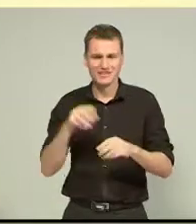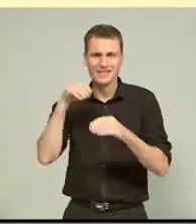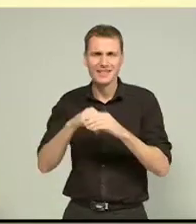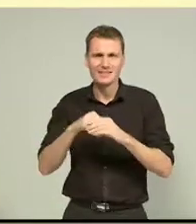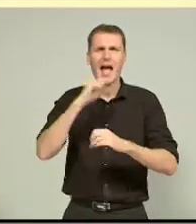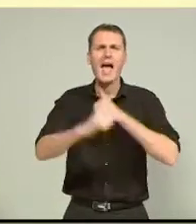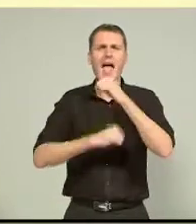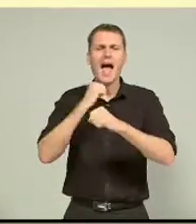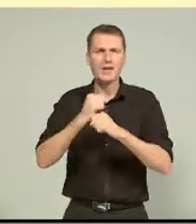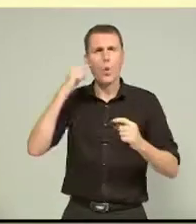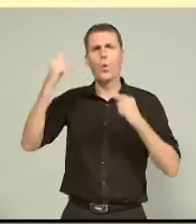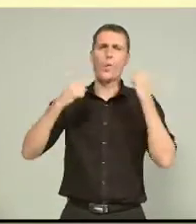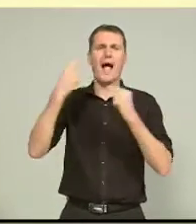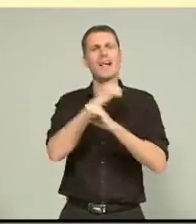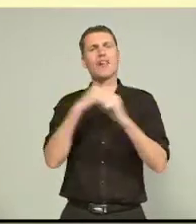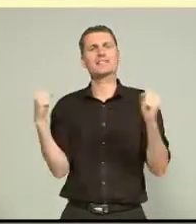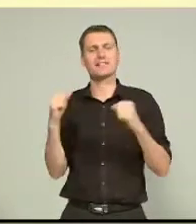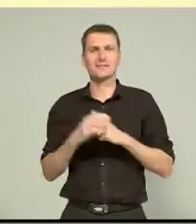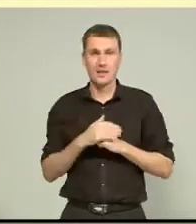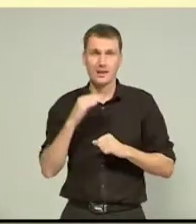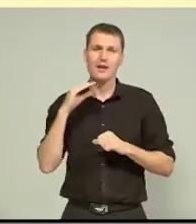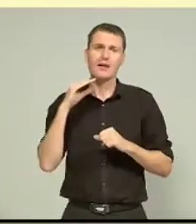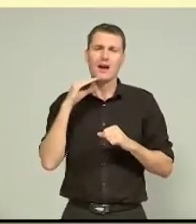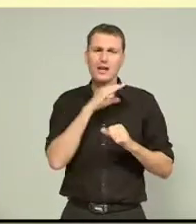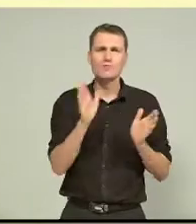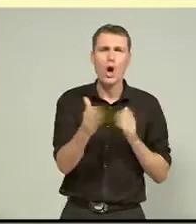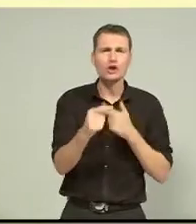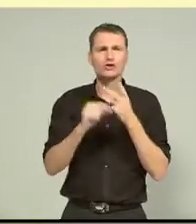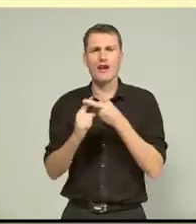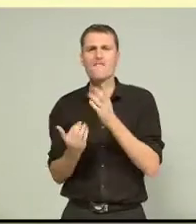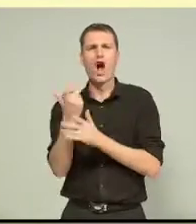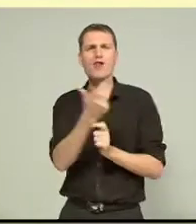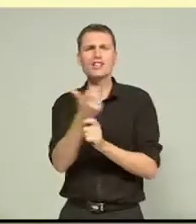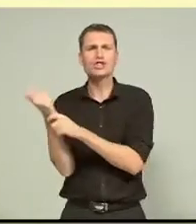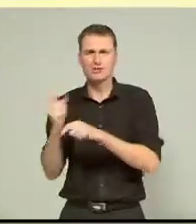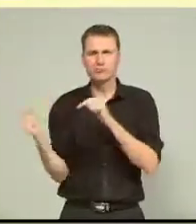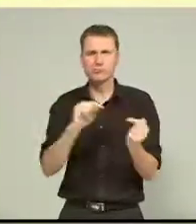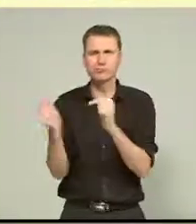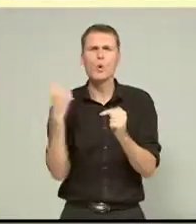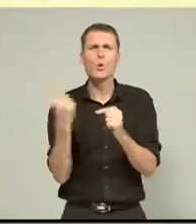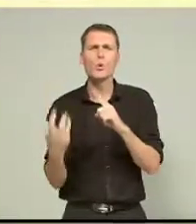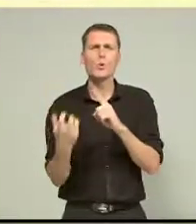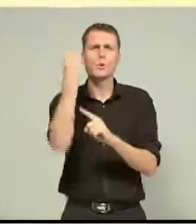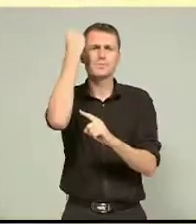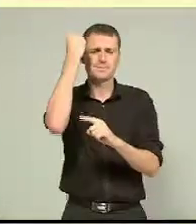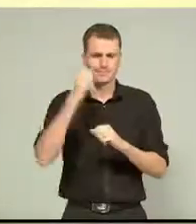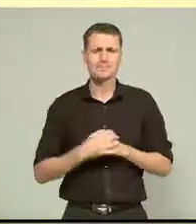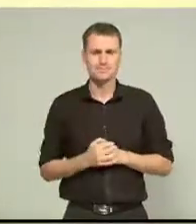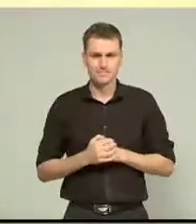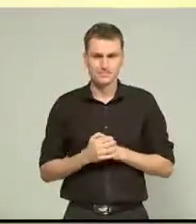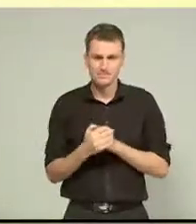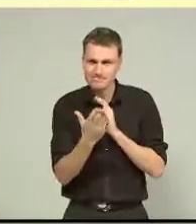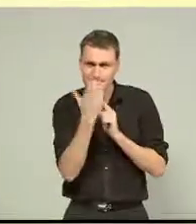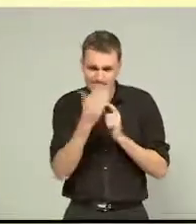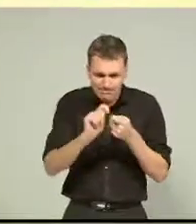Wacky Races. Lunchboxes and fire engines competed to be crowned the winner. Last-minute adjustments to